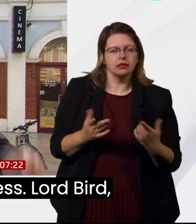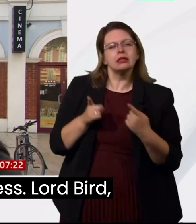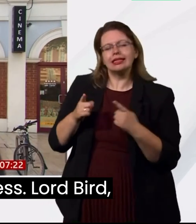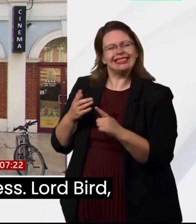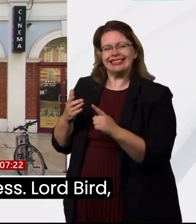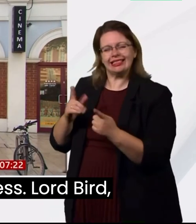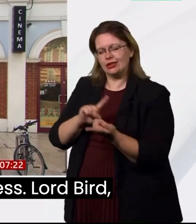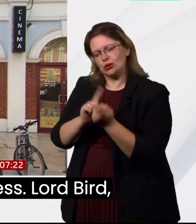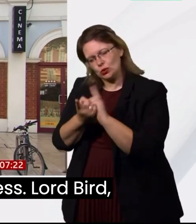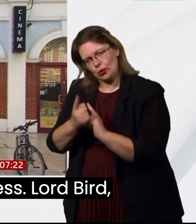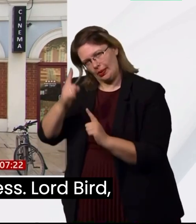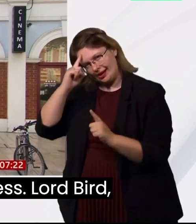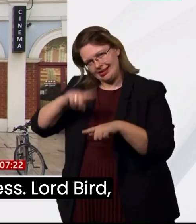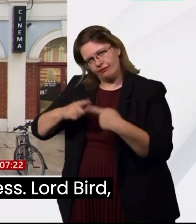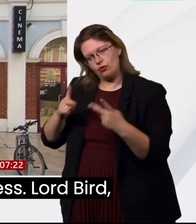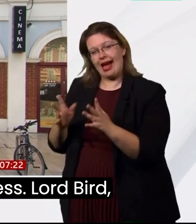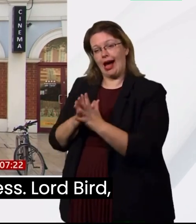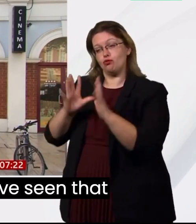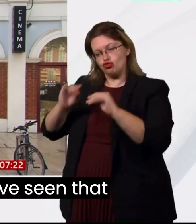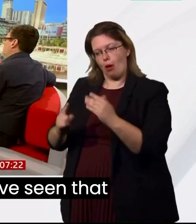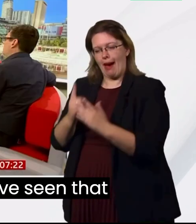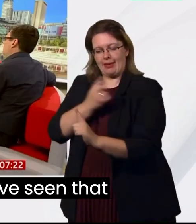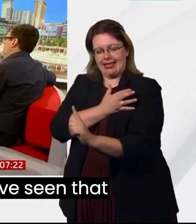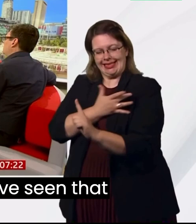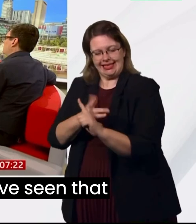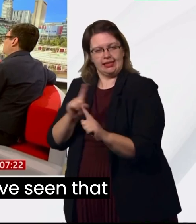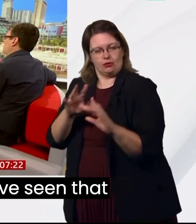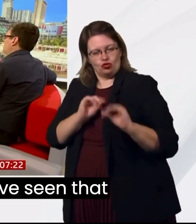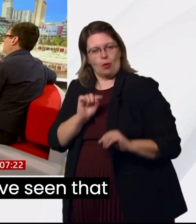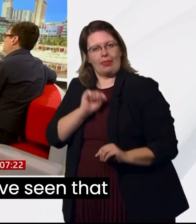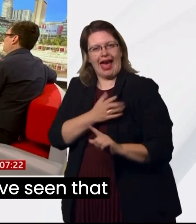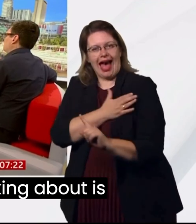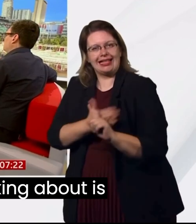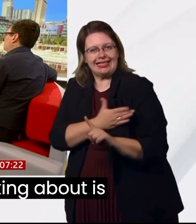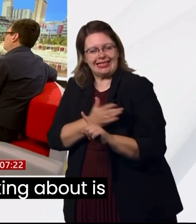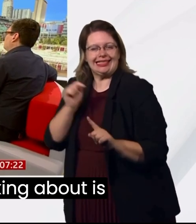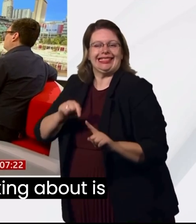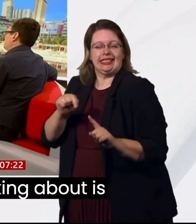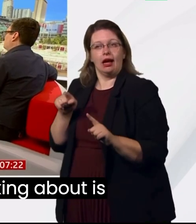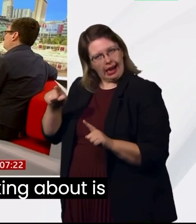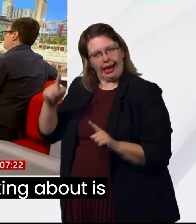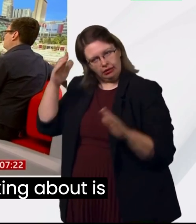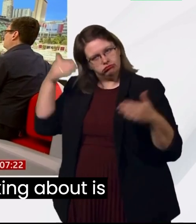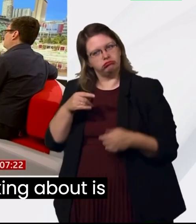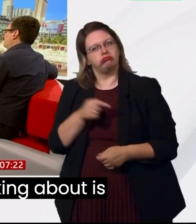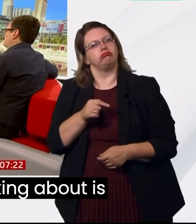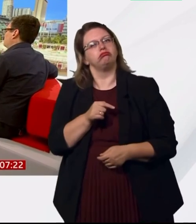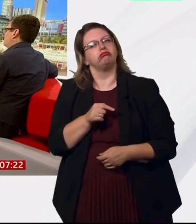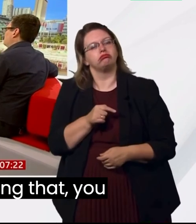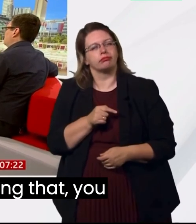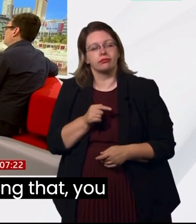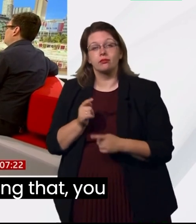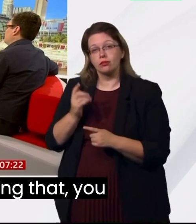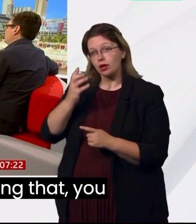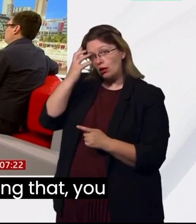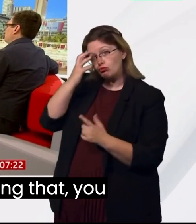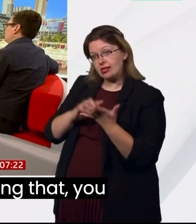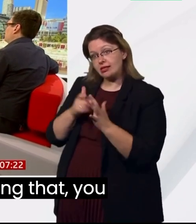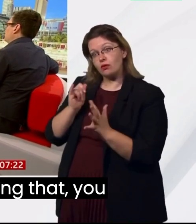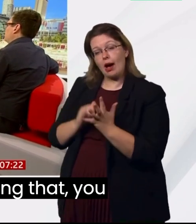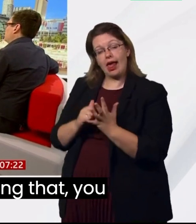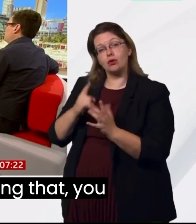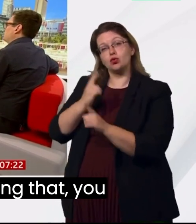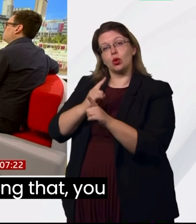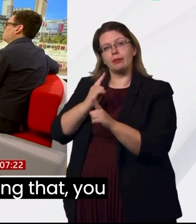prevention of homelessness. And Lord Bird, one of the things that we've seen that the Prince of Wales is talking about is resourcing,